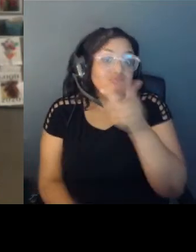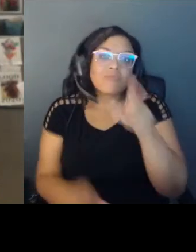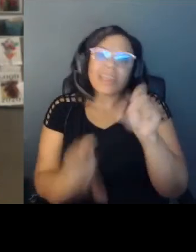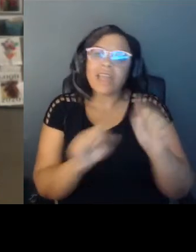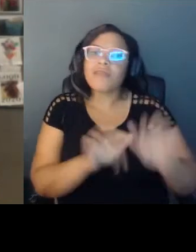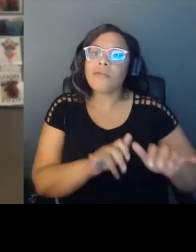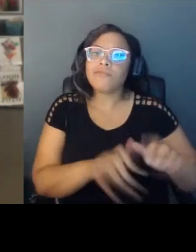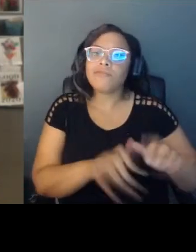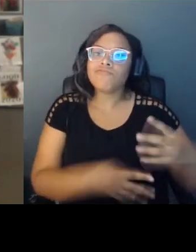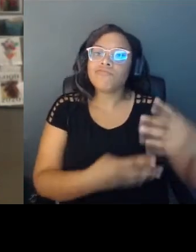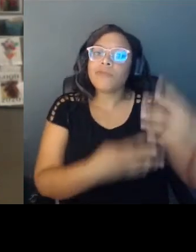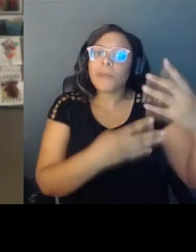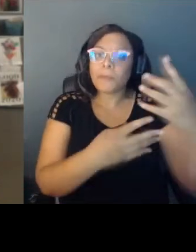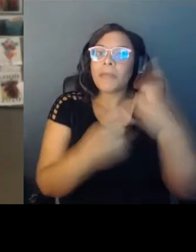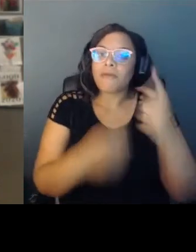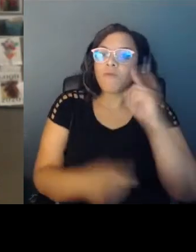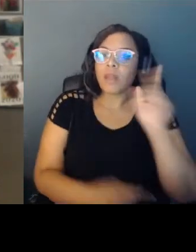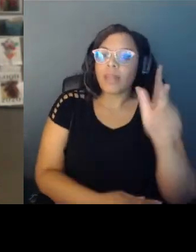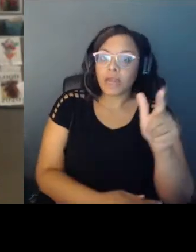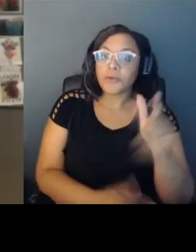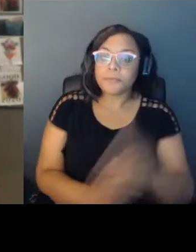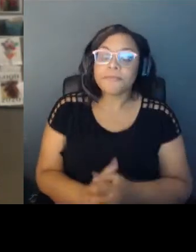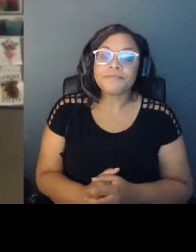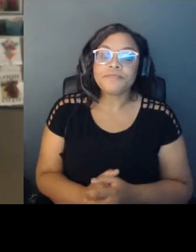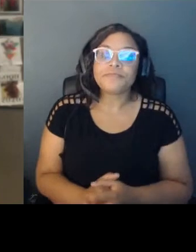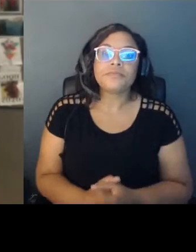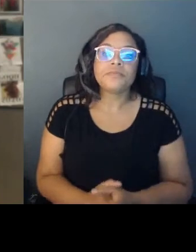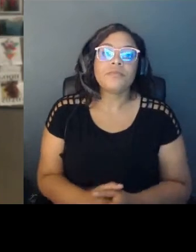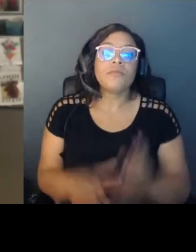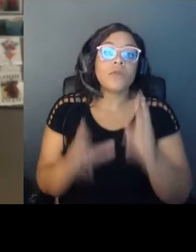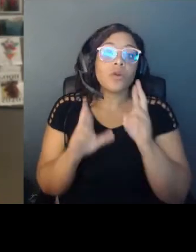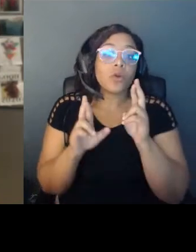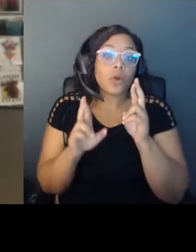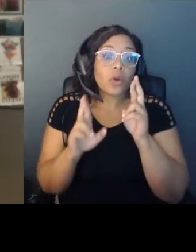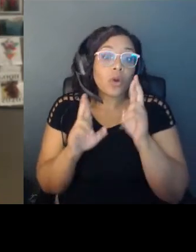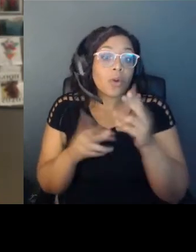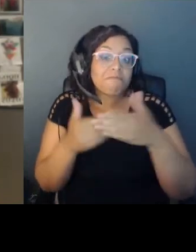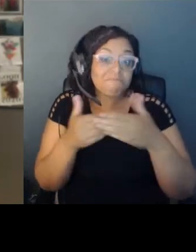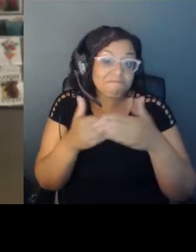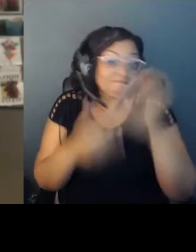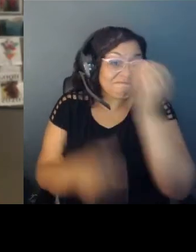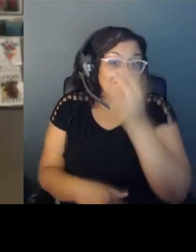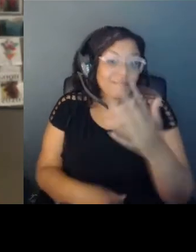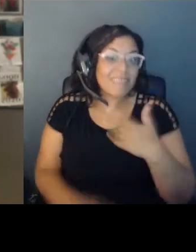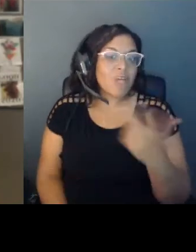We hope you'll also join us after for three special upcoming programs.